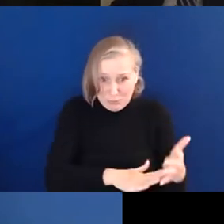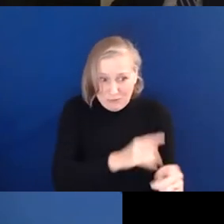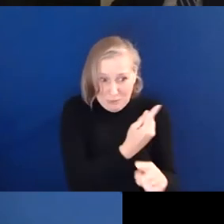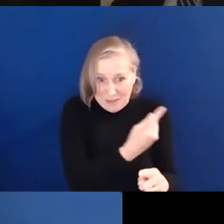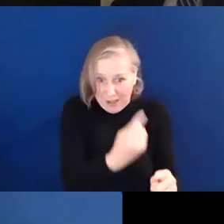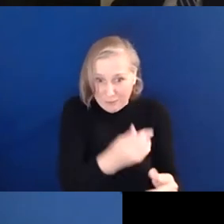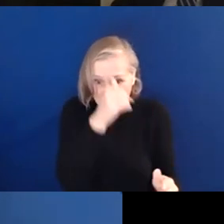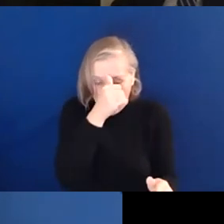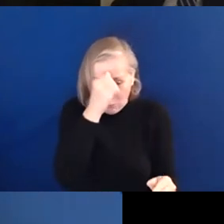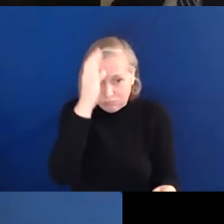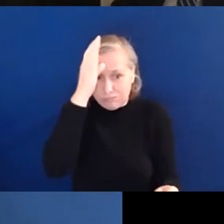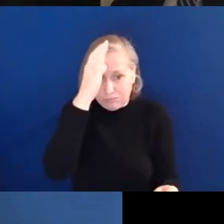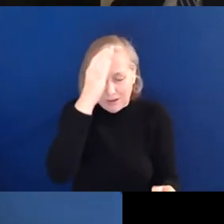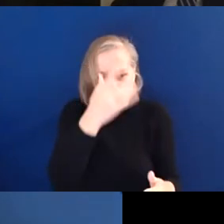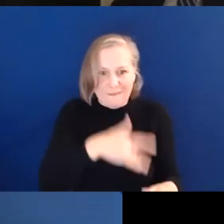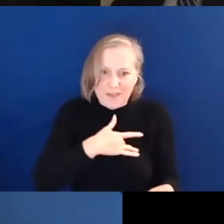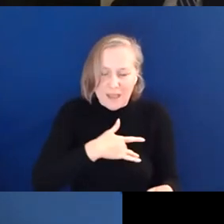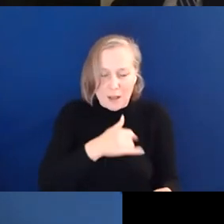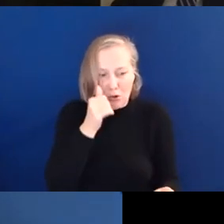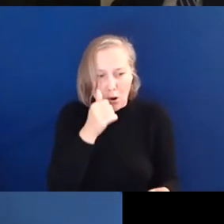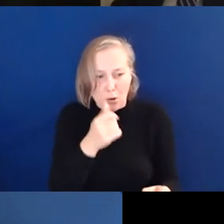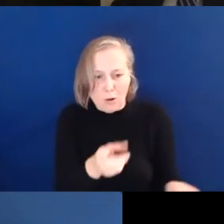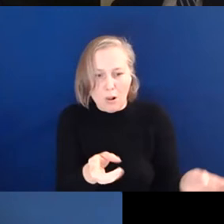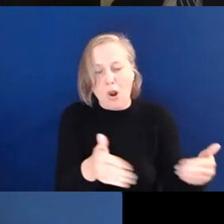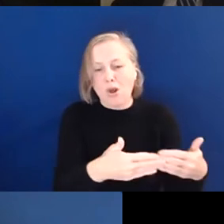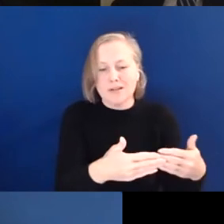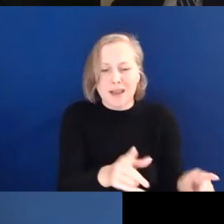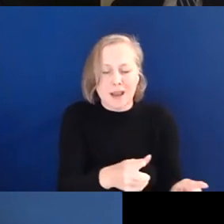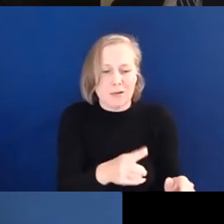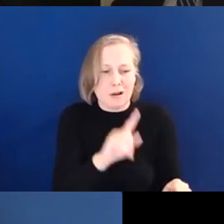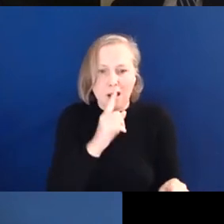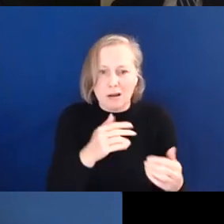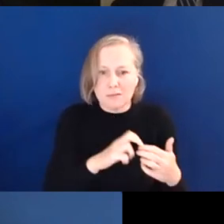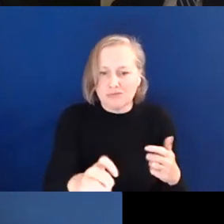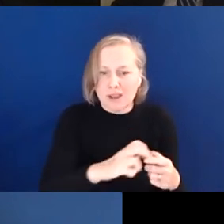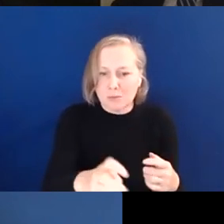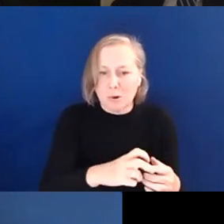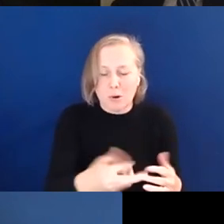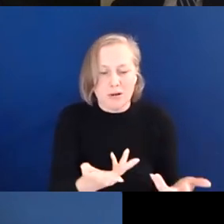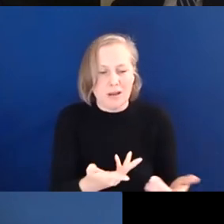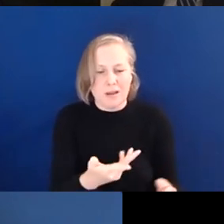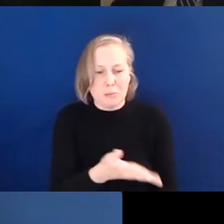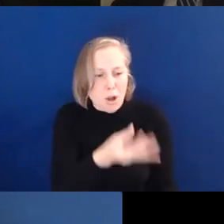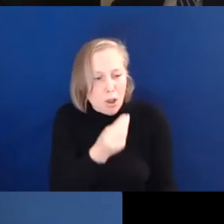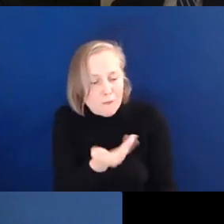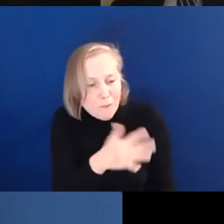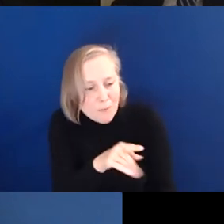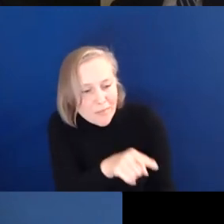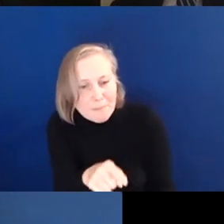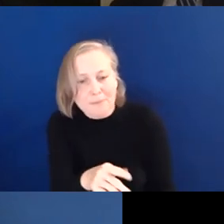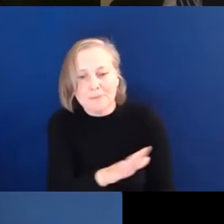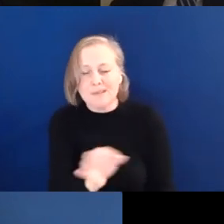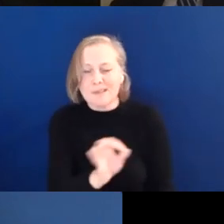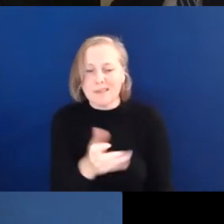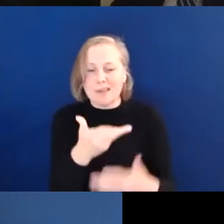experience of isolation, lockdown, and inaccessible transport, but minimal effort's been made to learn from this expertise and